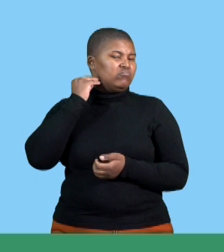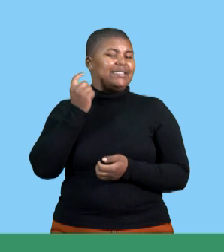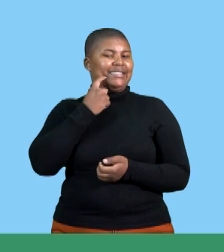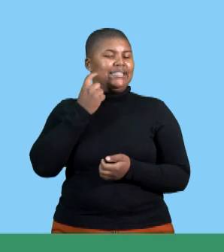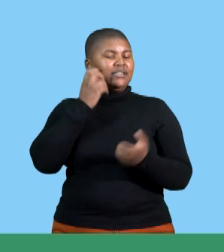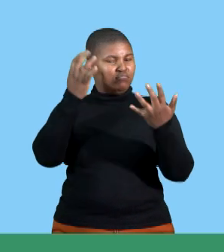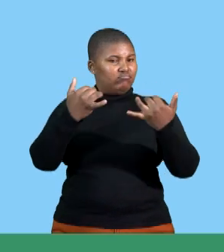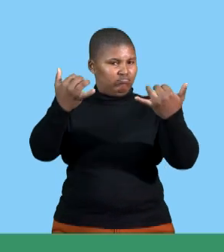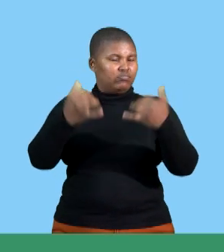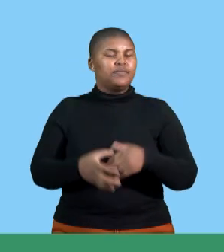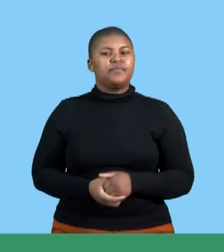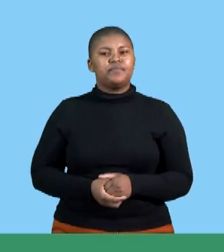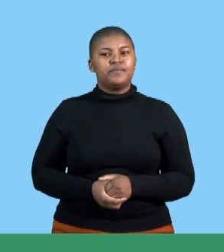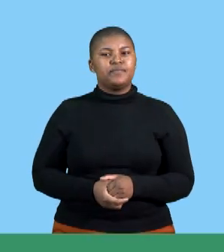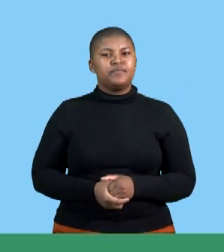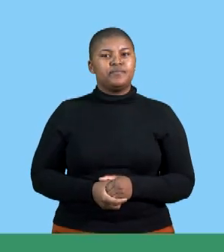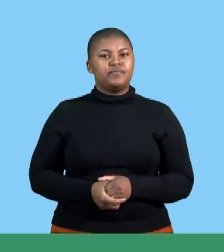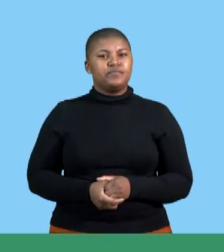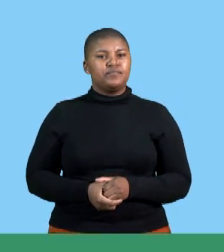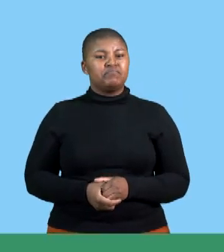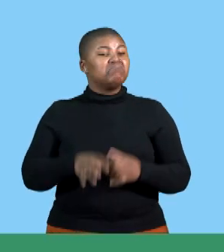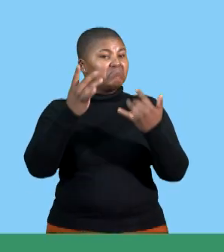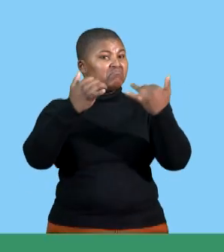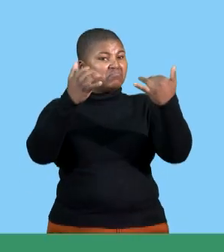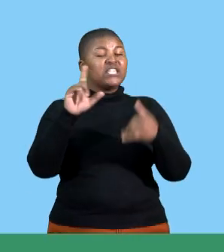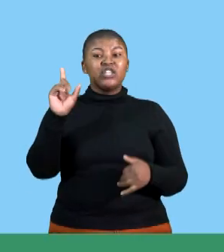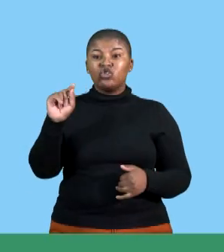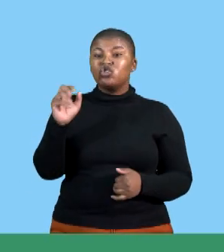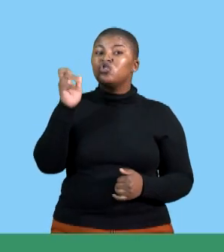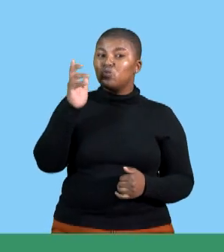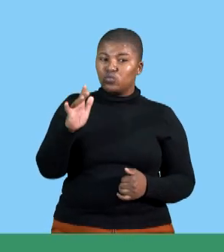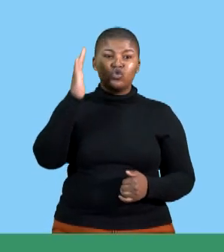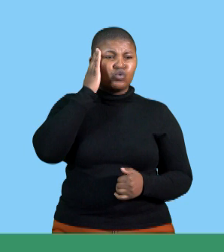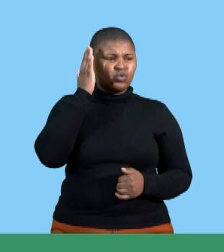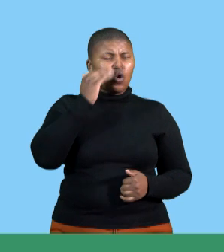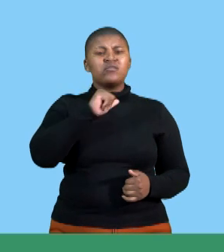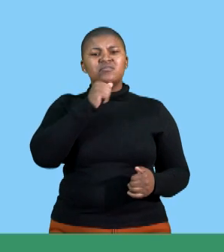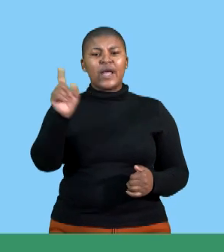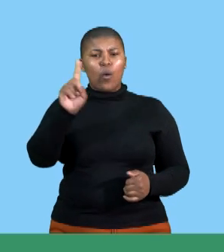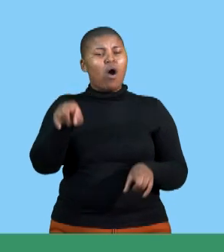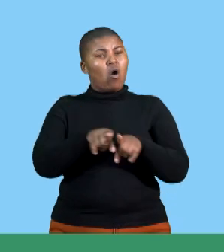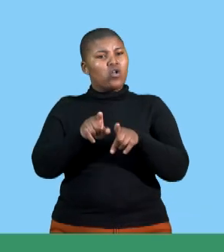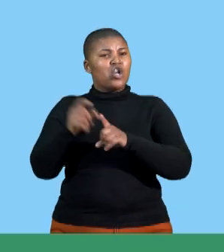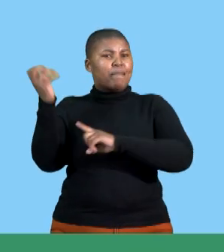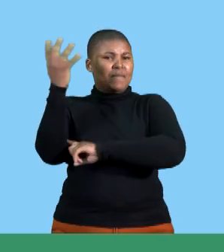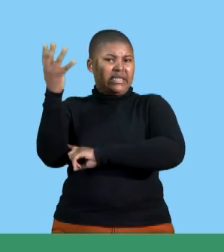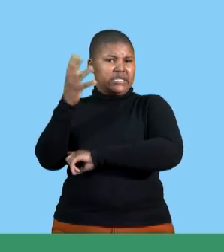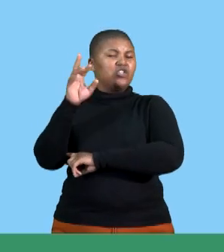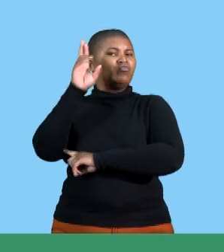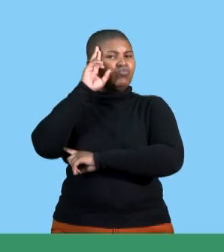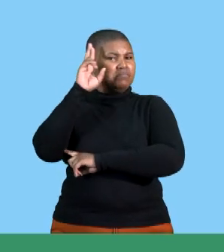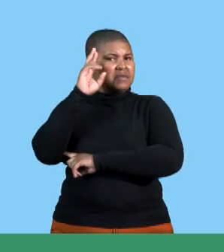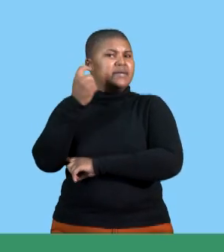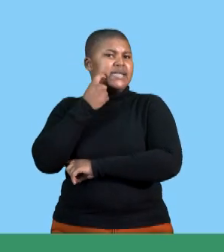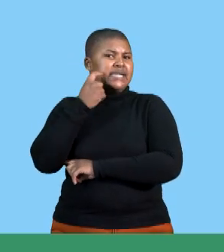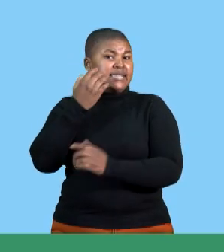she is using visual aids so that the audience can be interested in what she's saying and so that the presentation can be